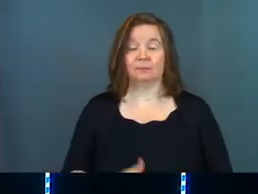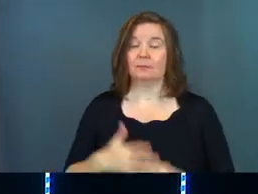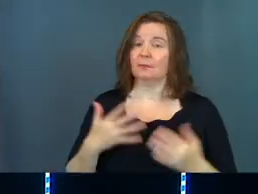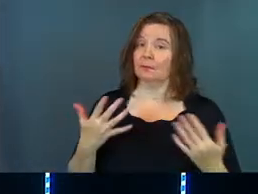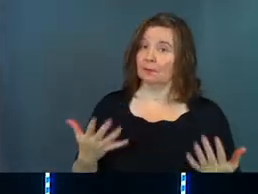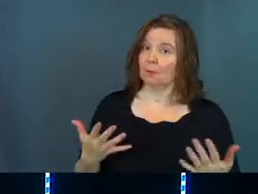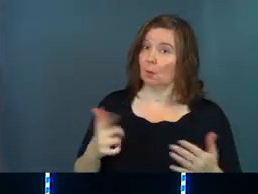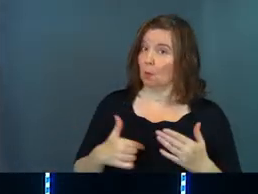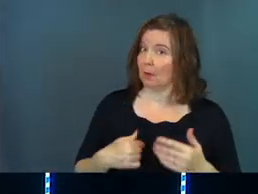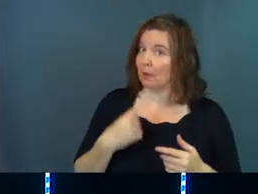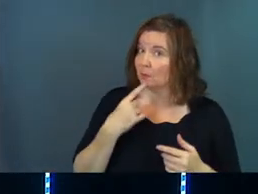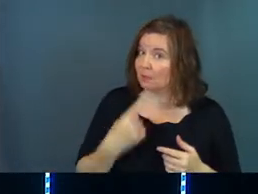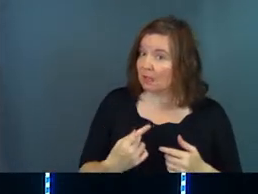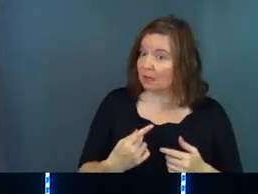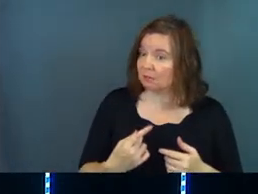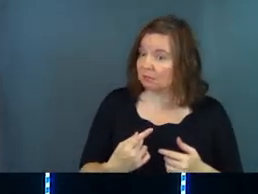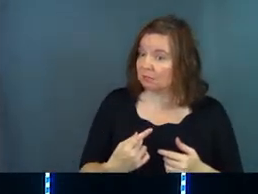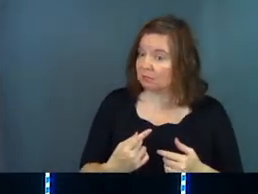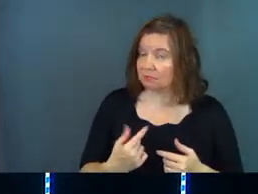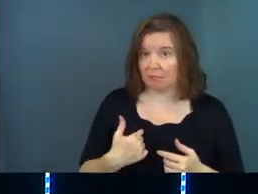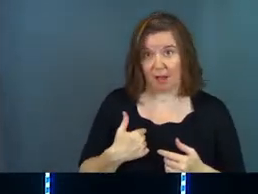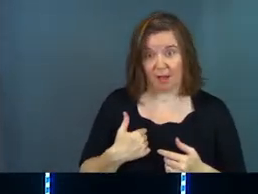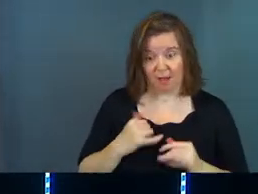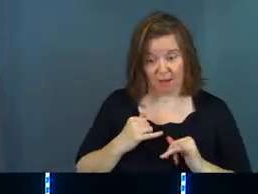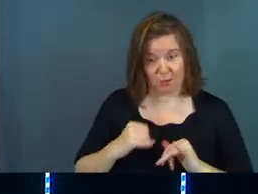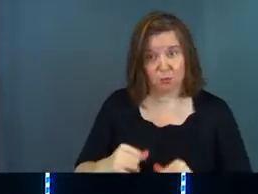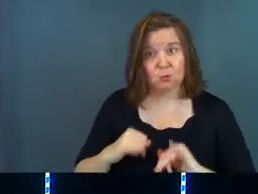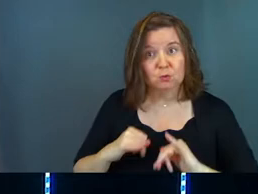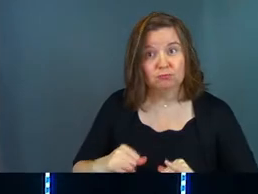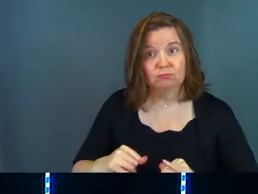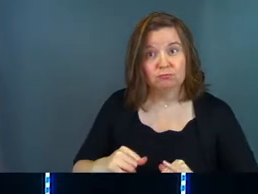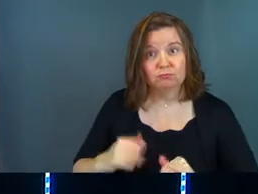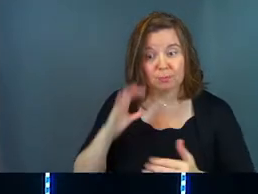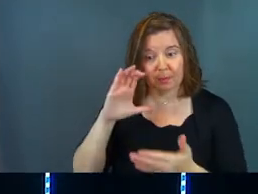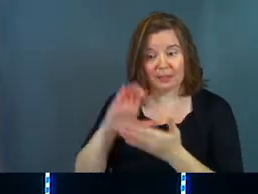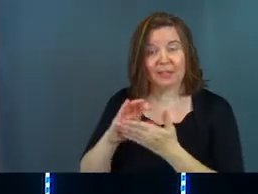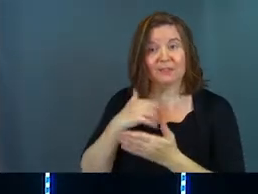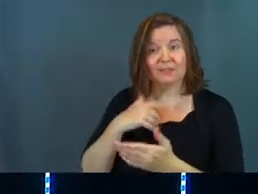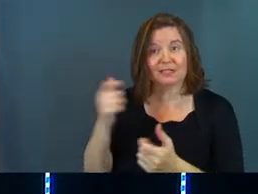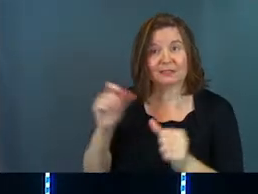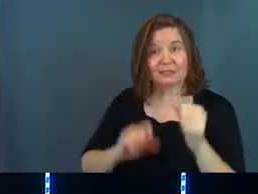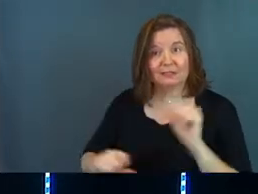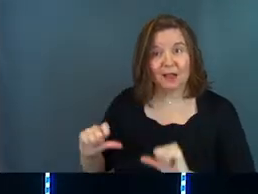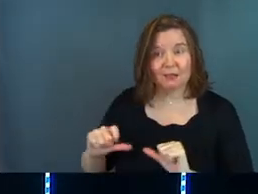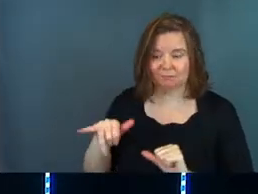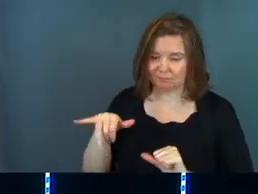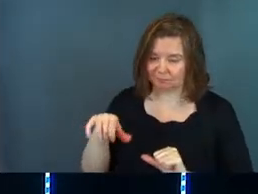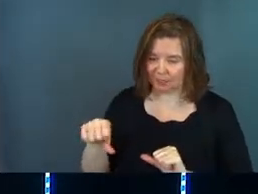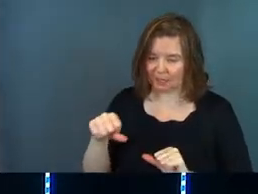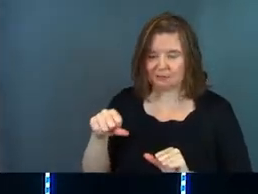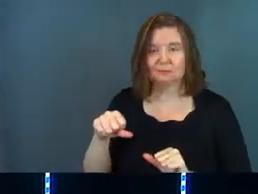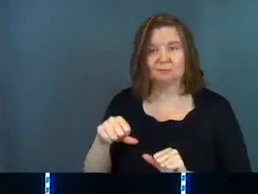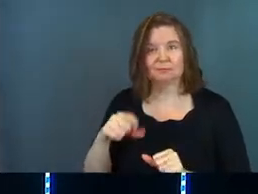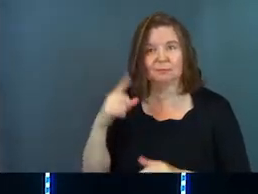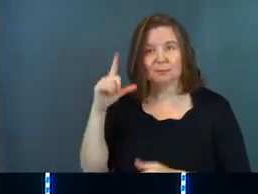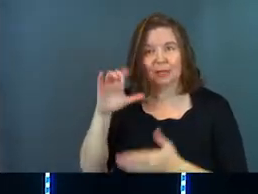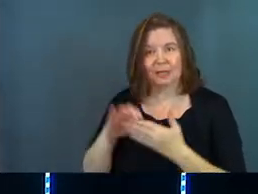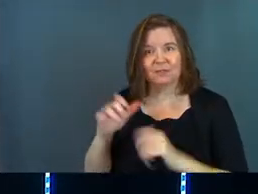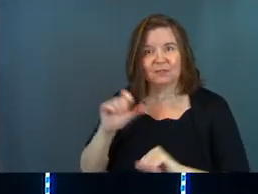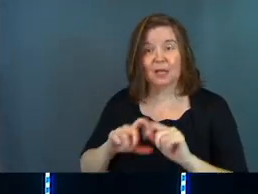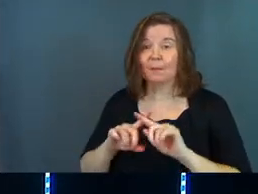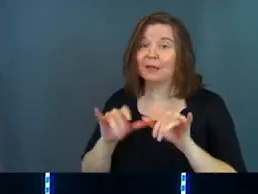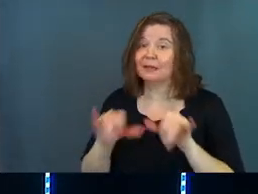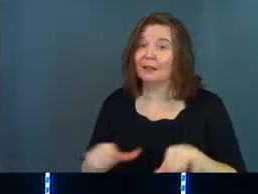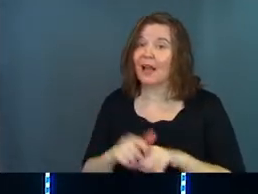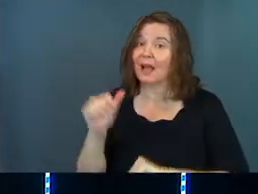And what I would say to them is, I do too. Believe in science. Absolutely believe in science. But I